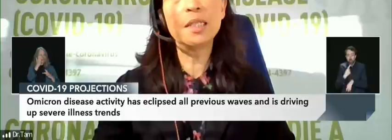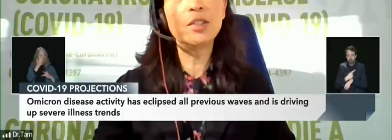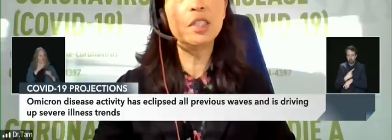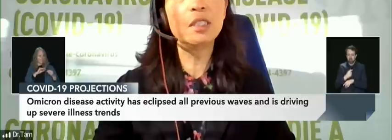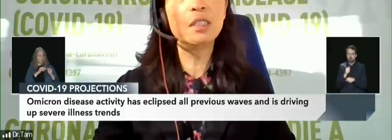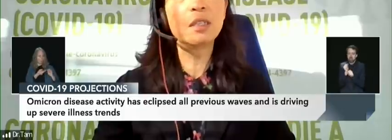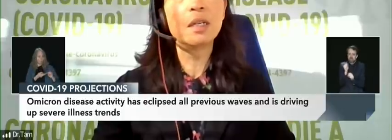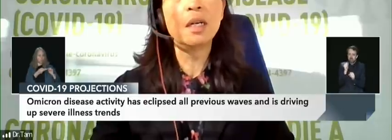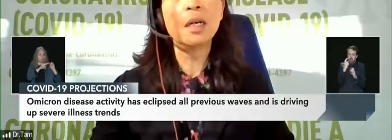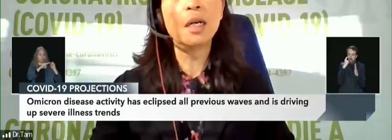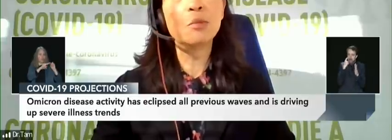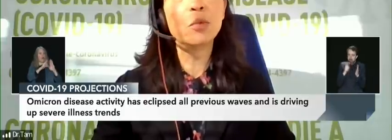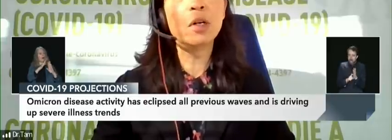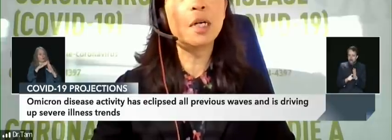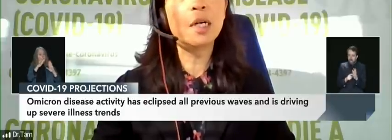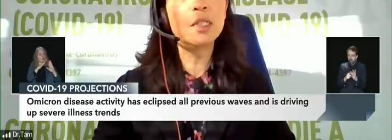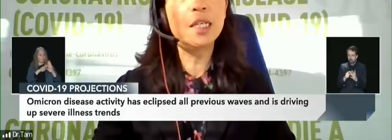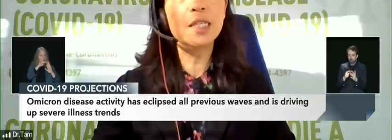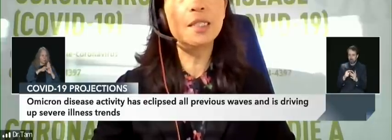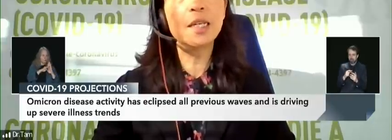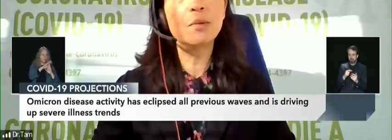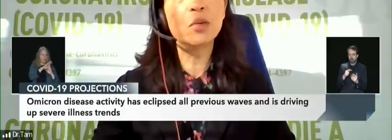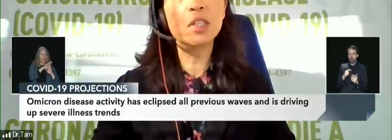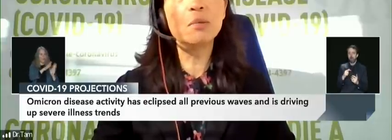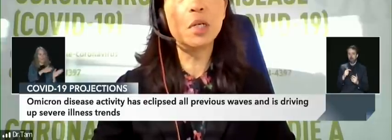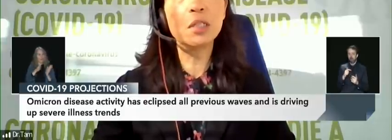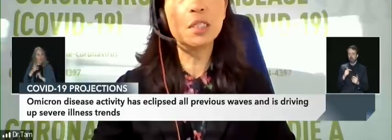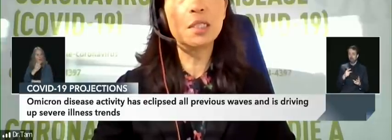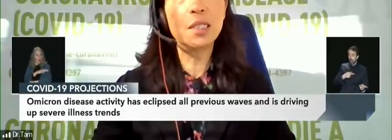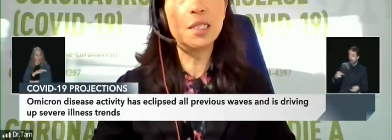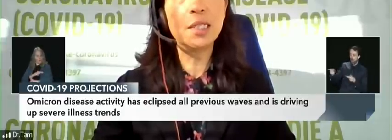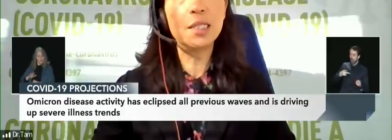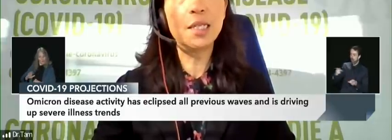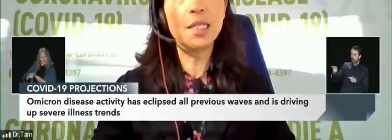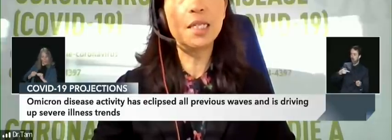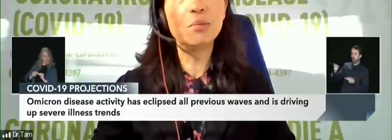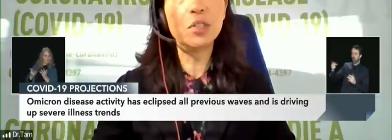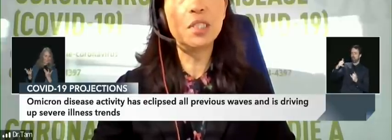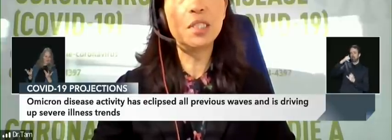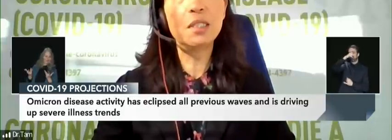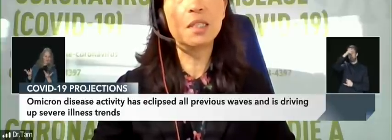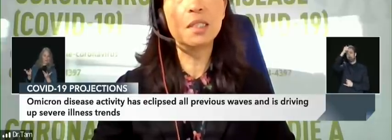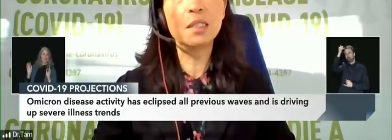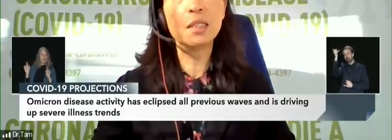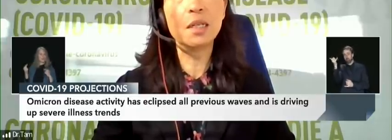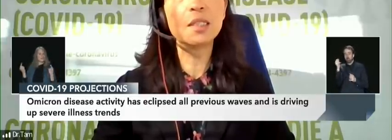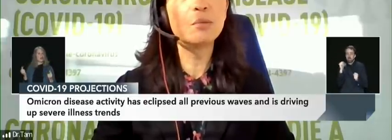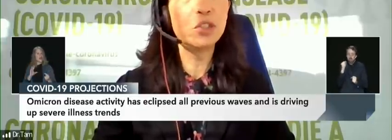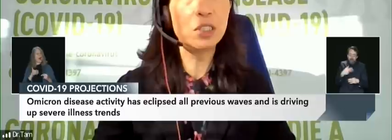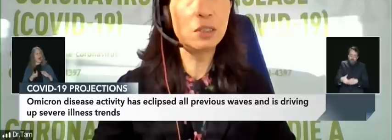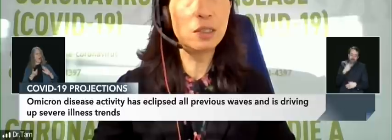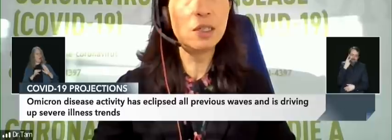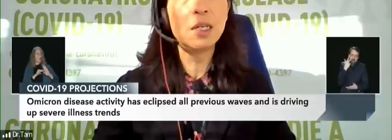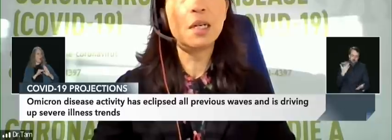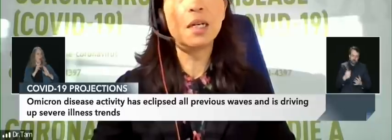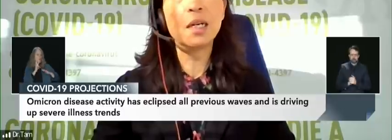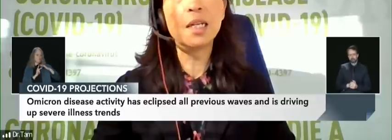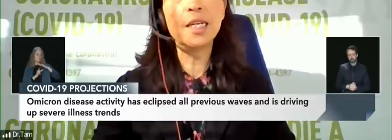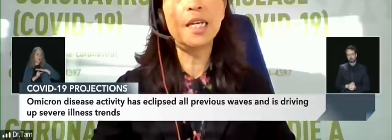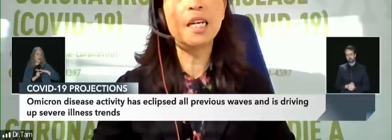hospitalisations what I would say is that what the modelers did is that they inputted certain assumptions